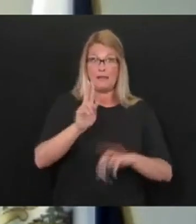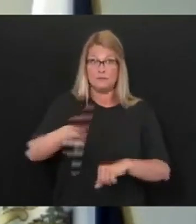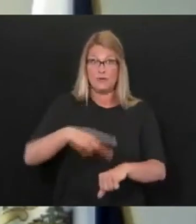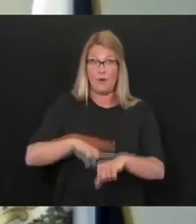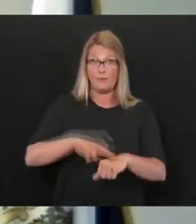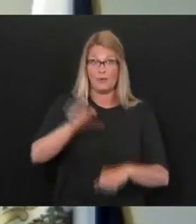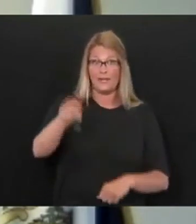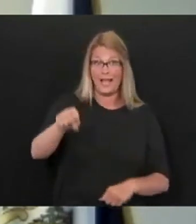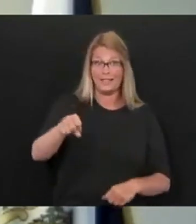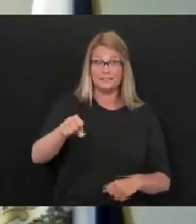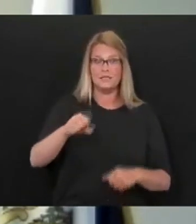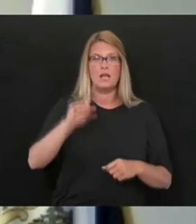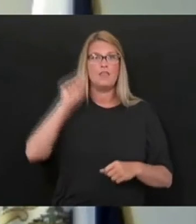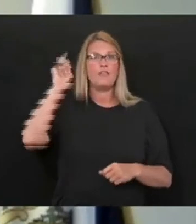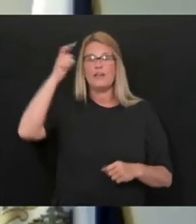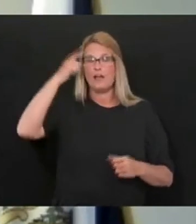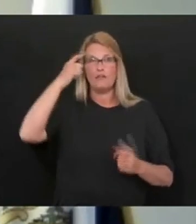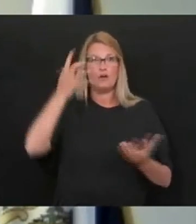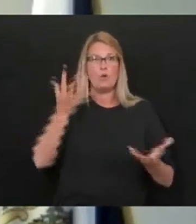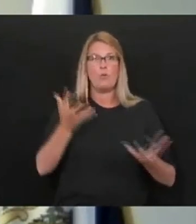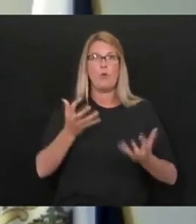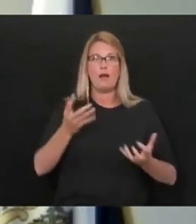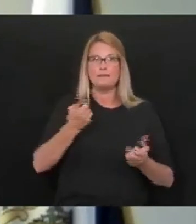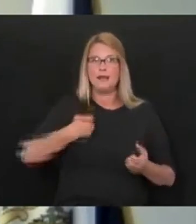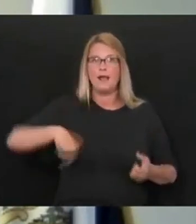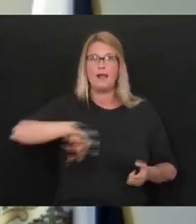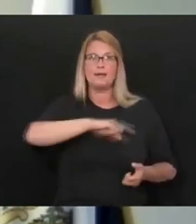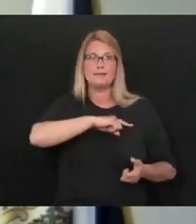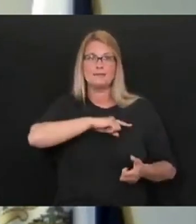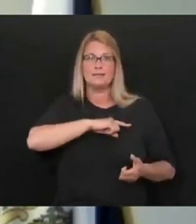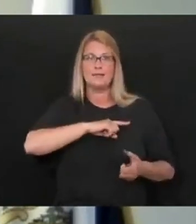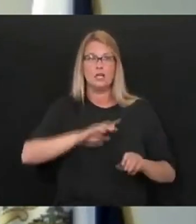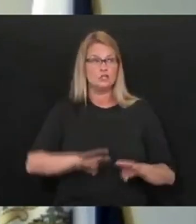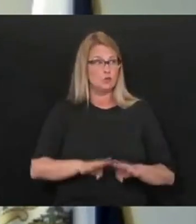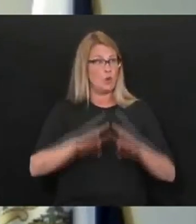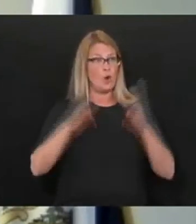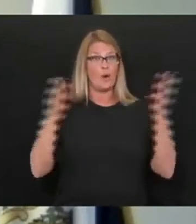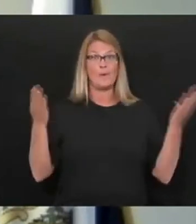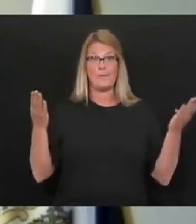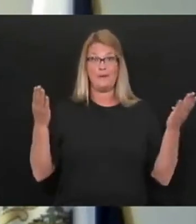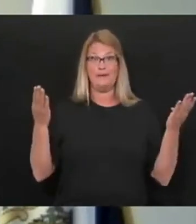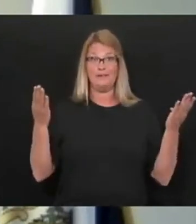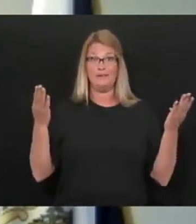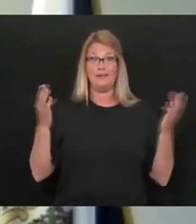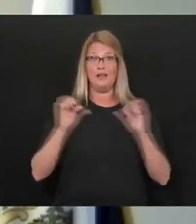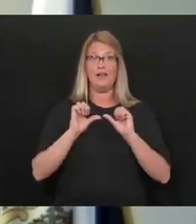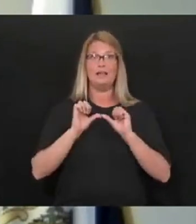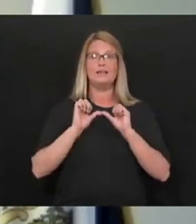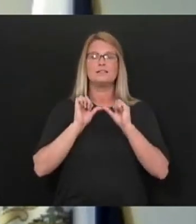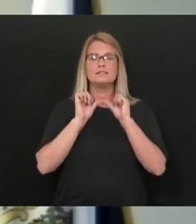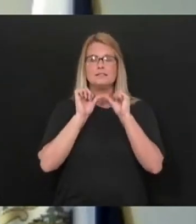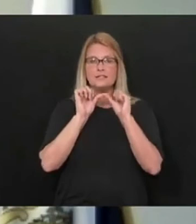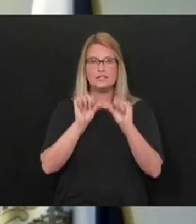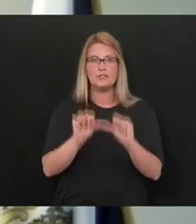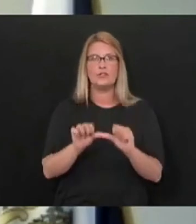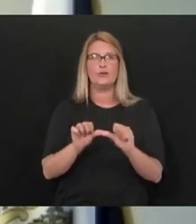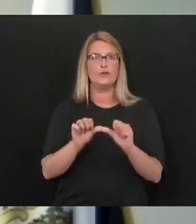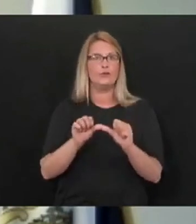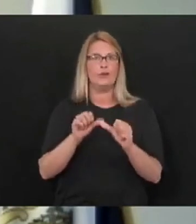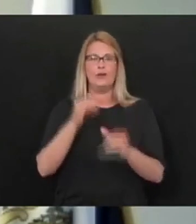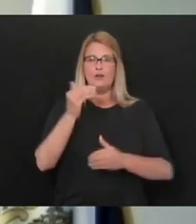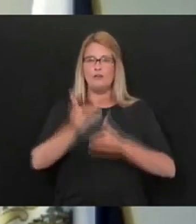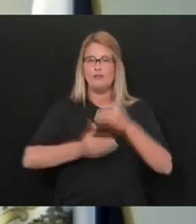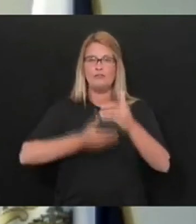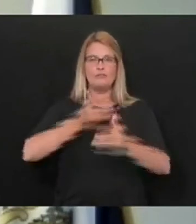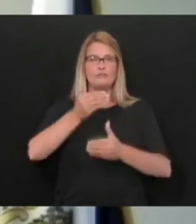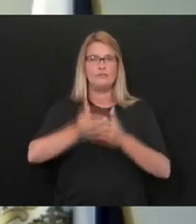And what the governor is asking is that as we open West Virginia up, we continue to do what you've done in